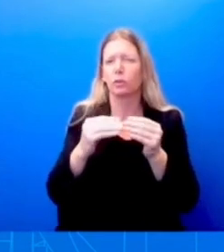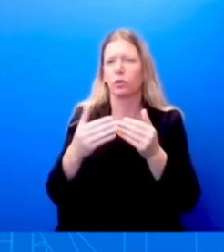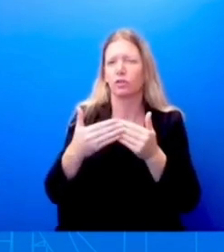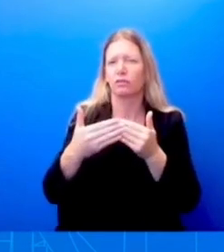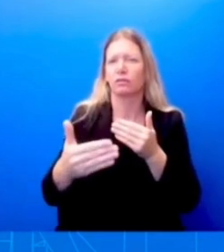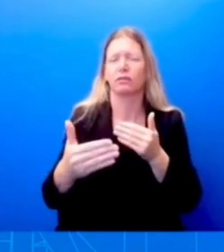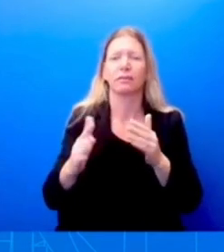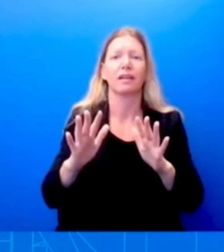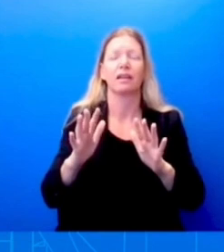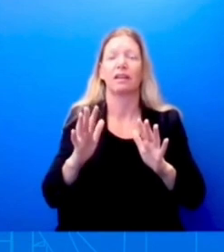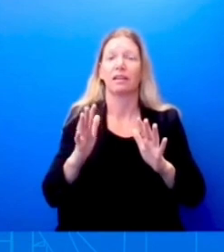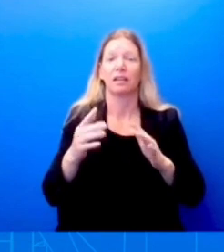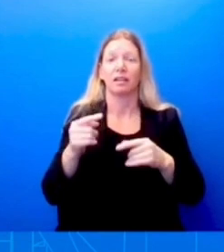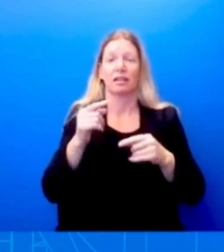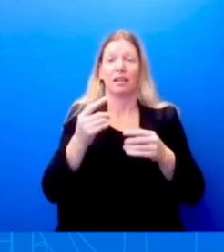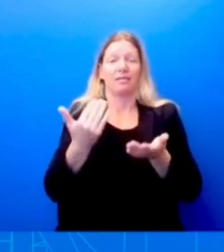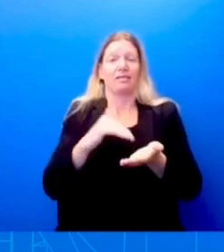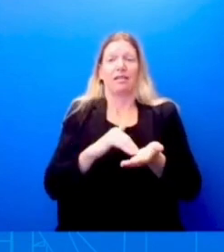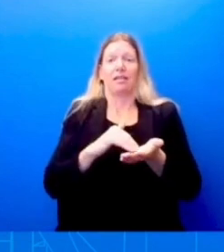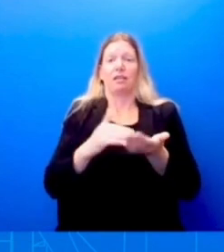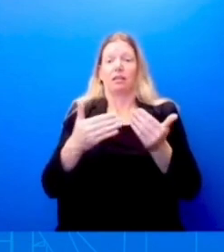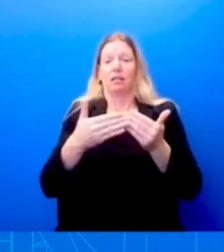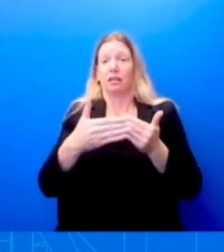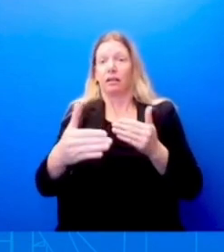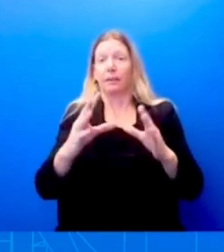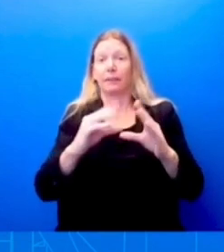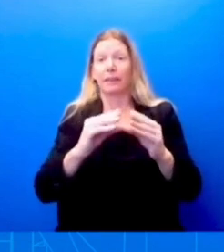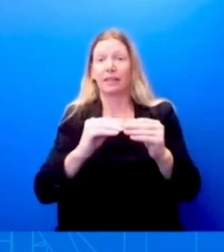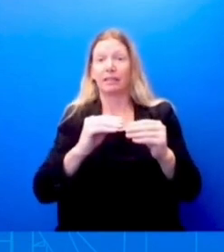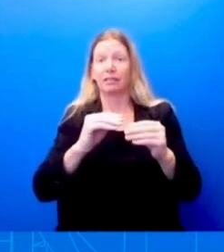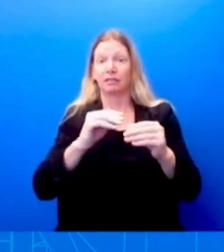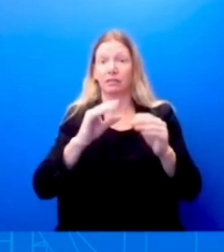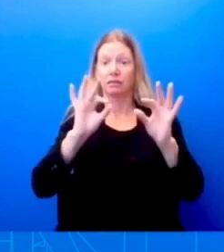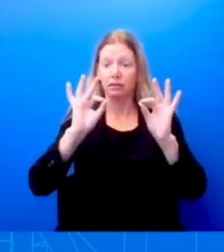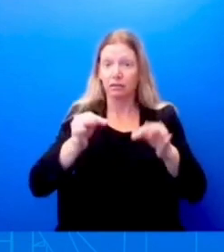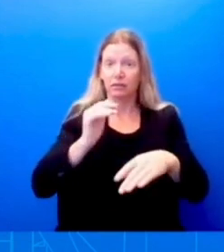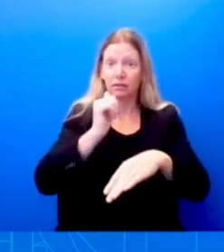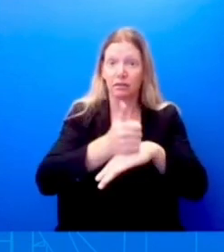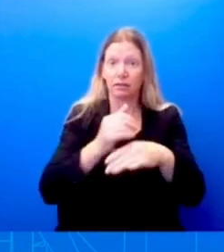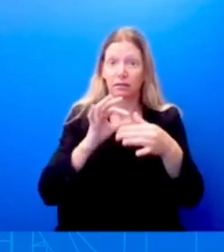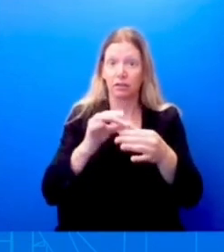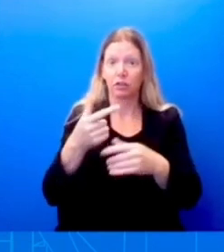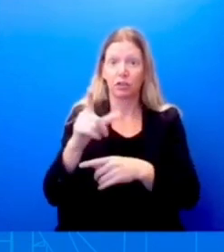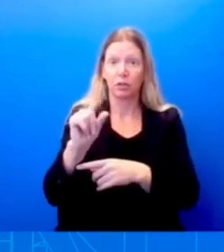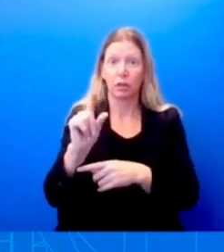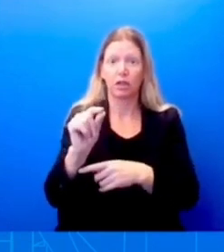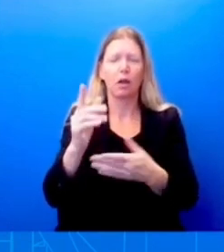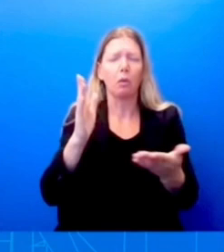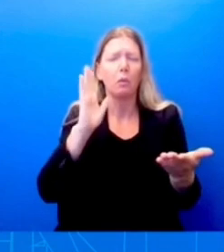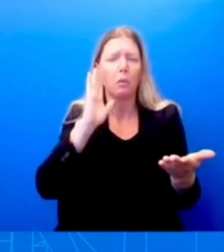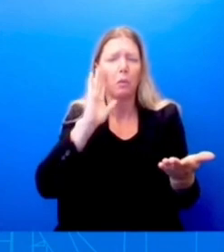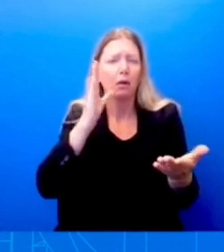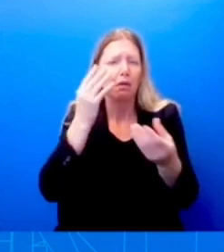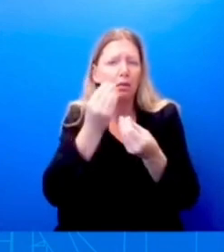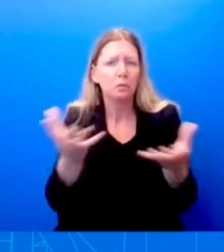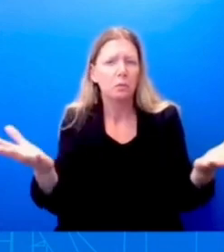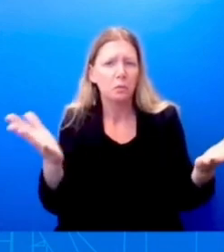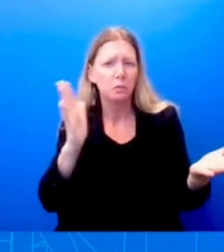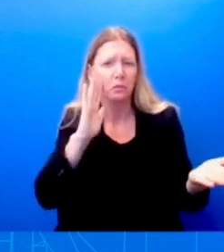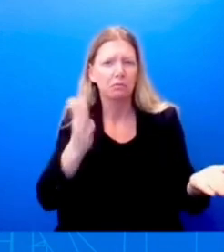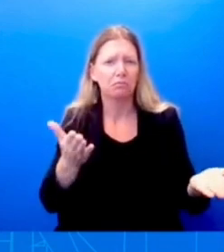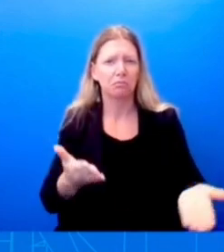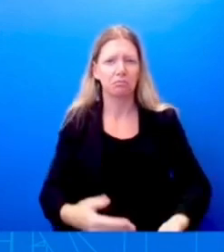meetings that could potentially happen, uh, uh, around the G20, we certainly will share that with all of you. Thanks Green.